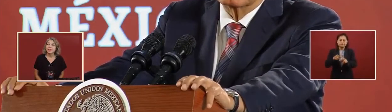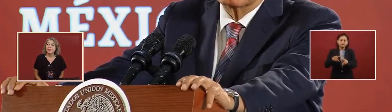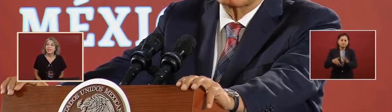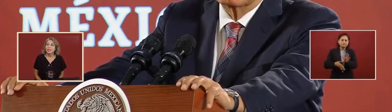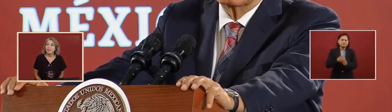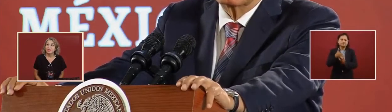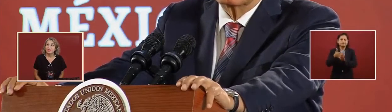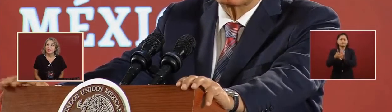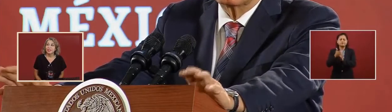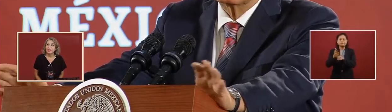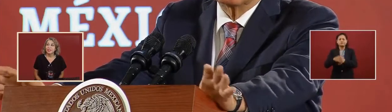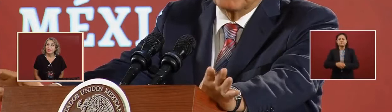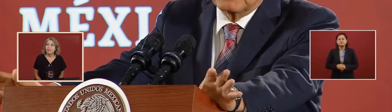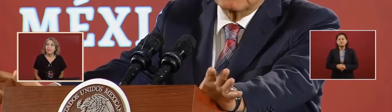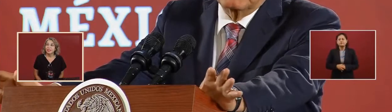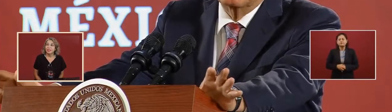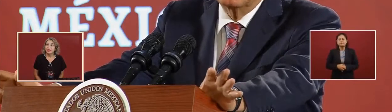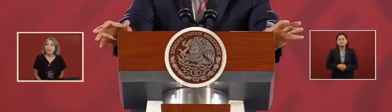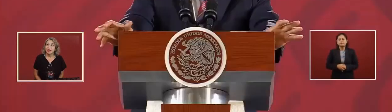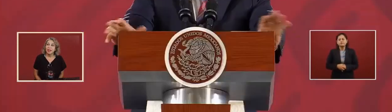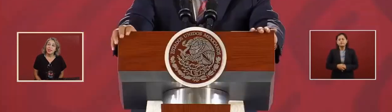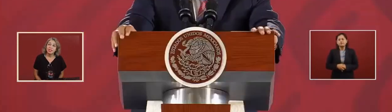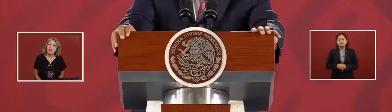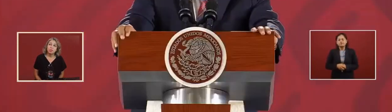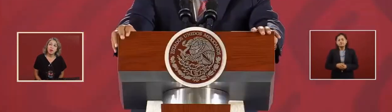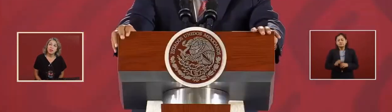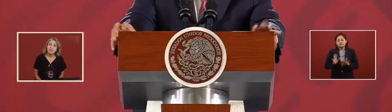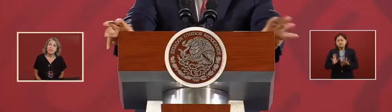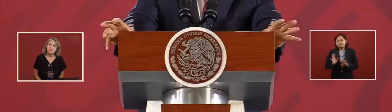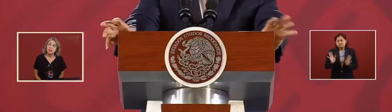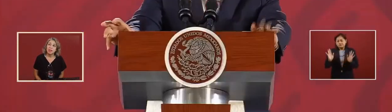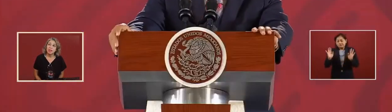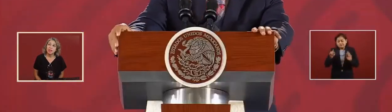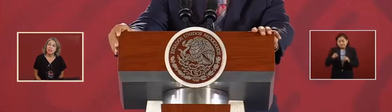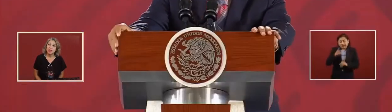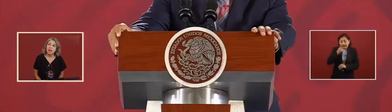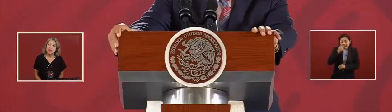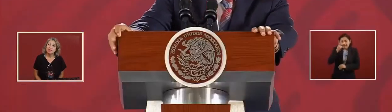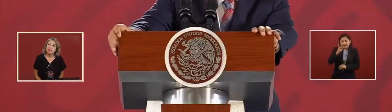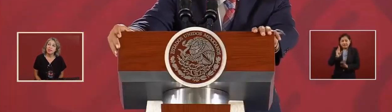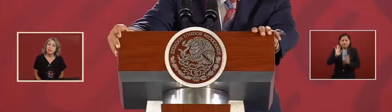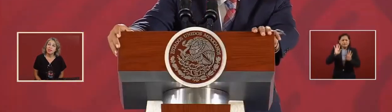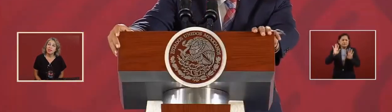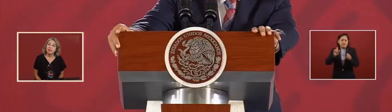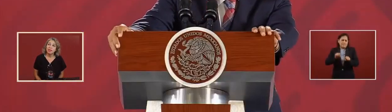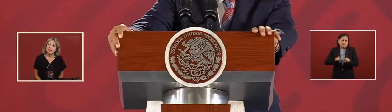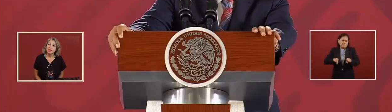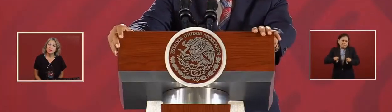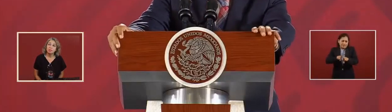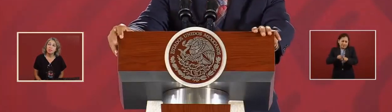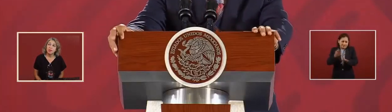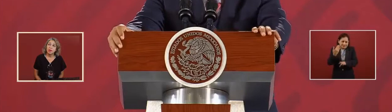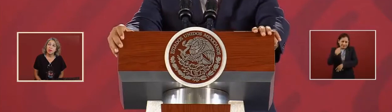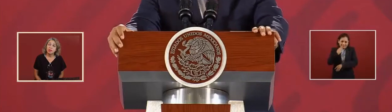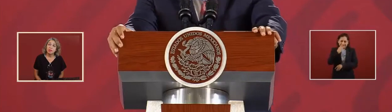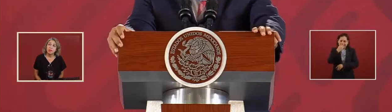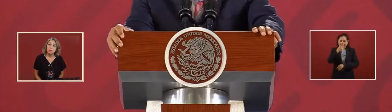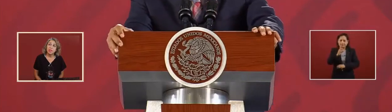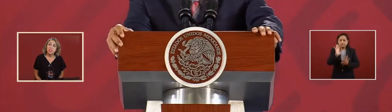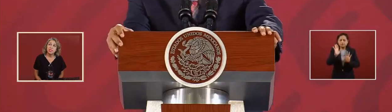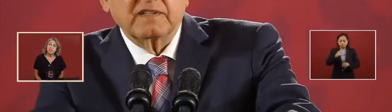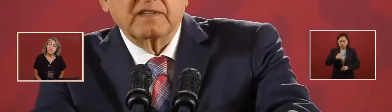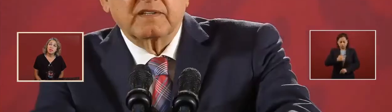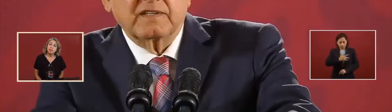And it's all part of the same thing. I feel that the budget is enough, because